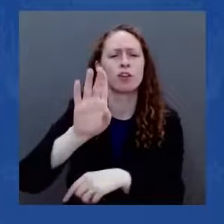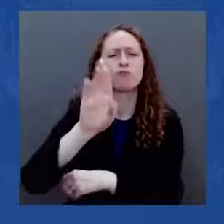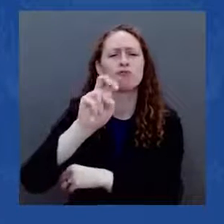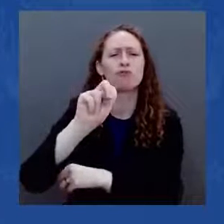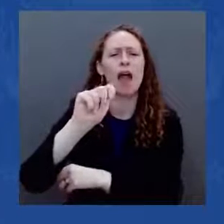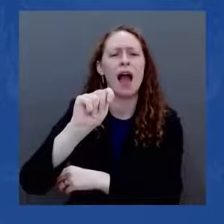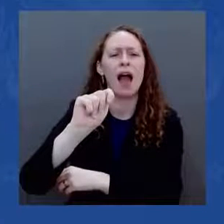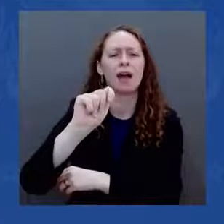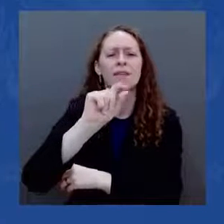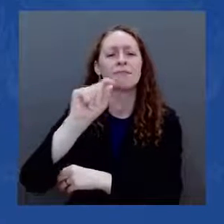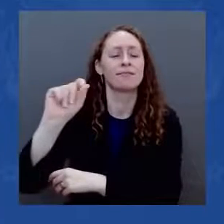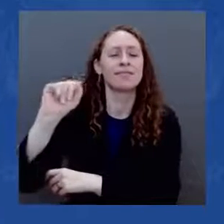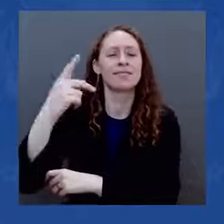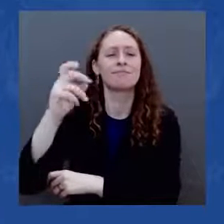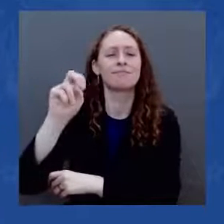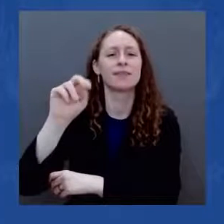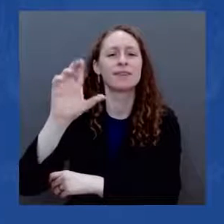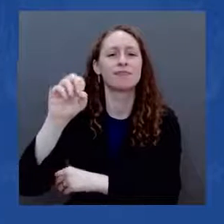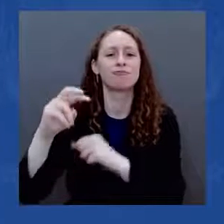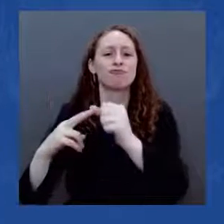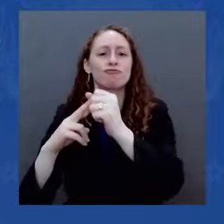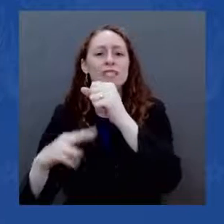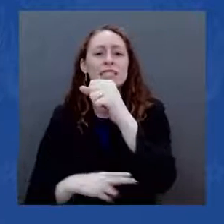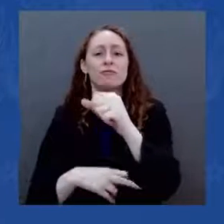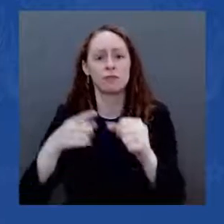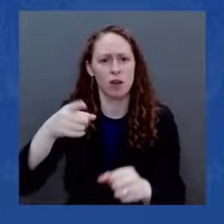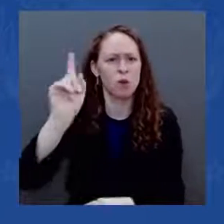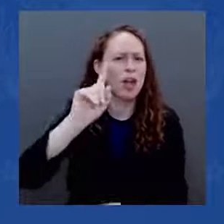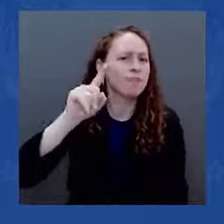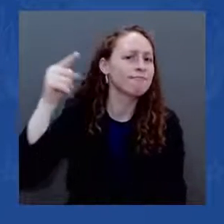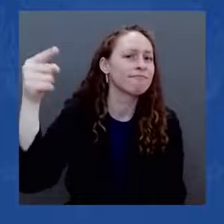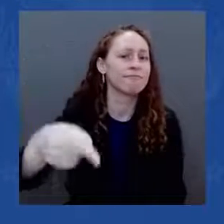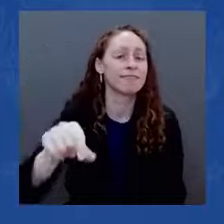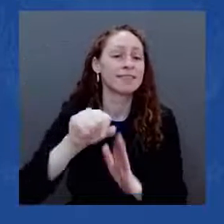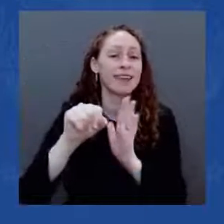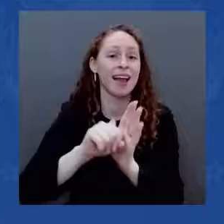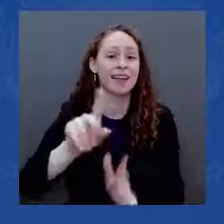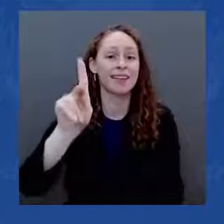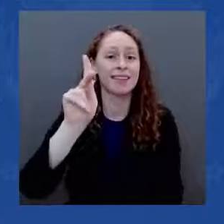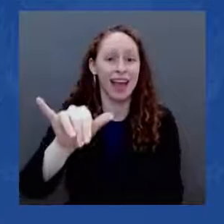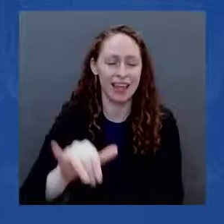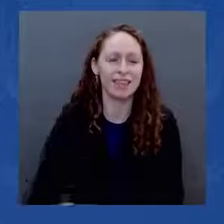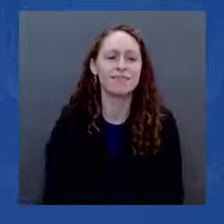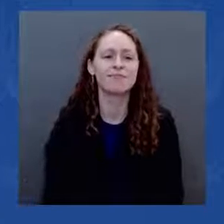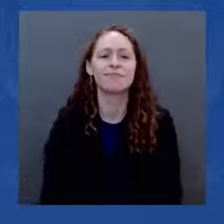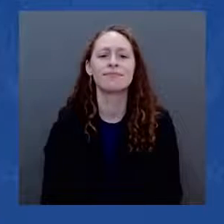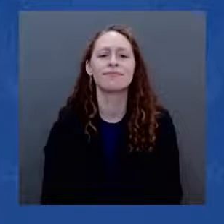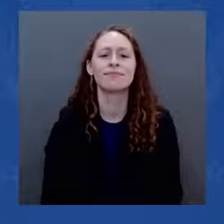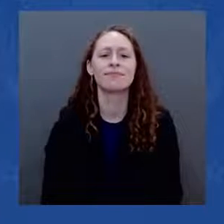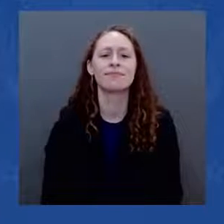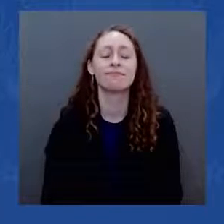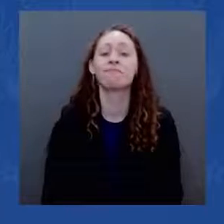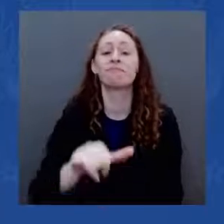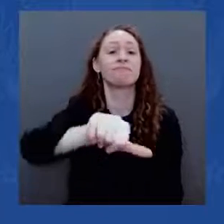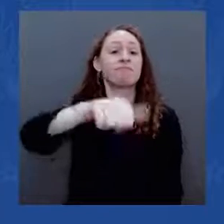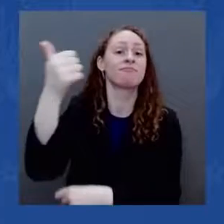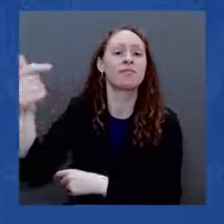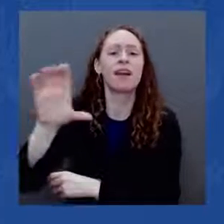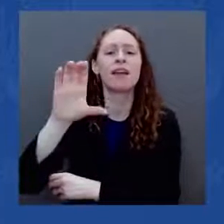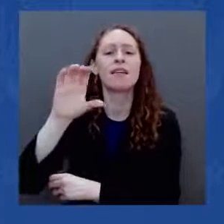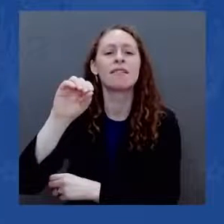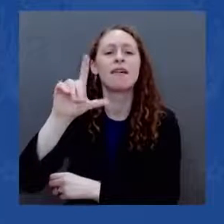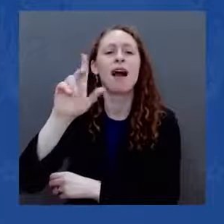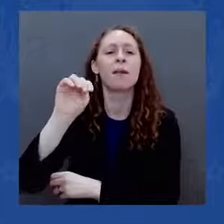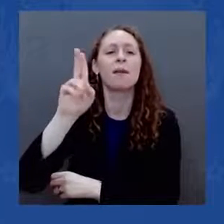I-5 Columbia River Crossing connecting Washington and Oregon, you know, the